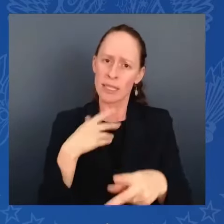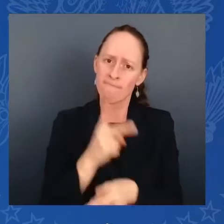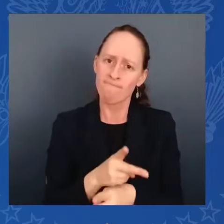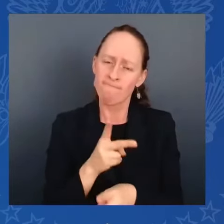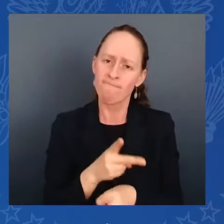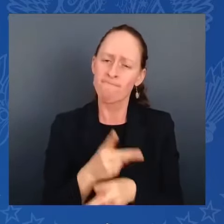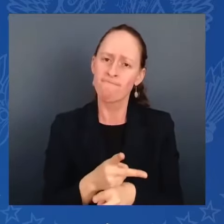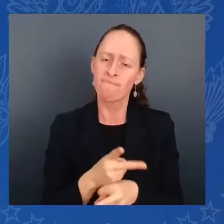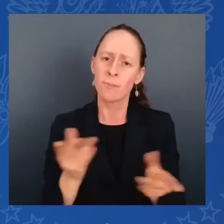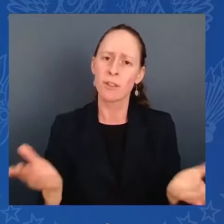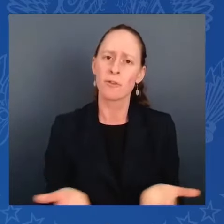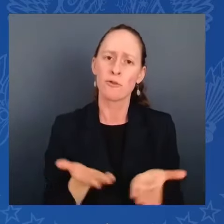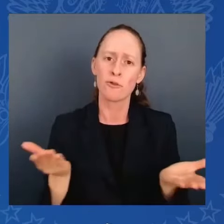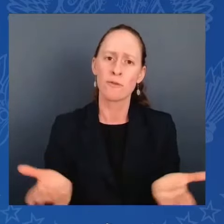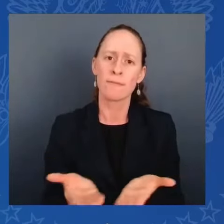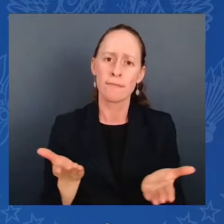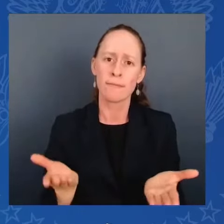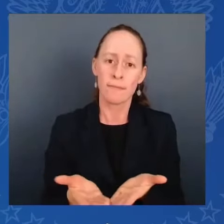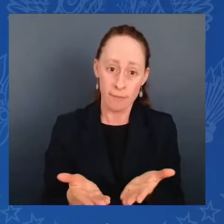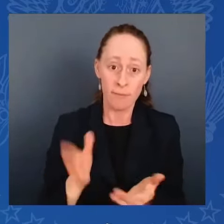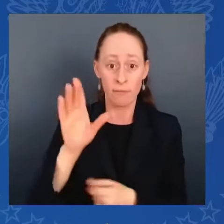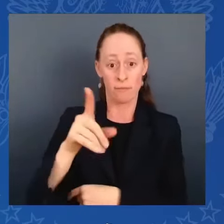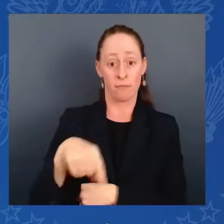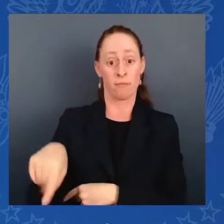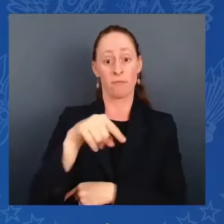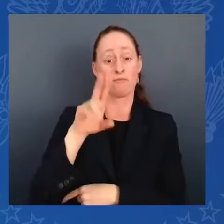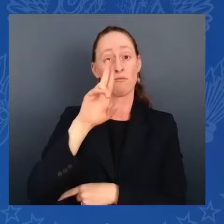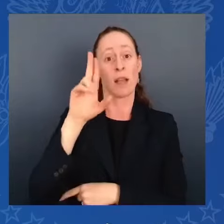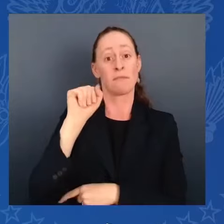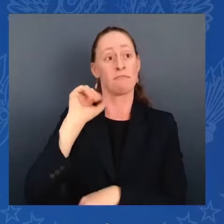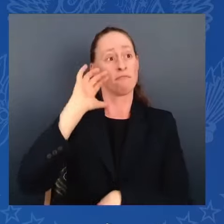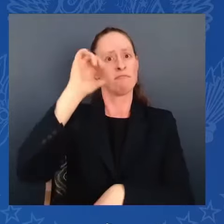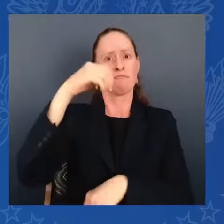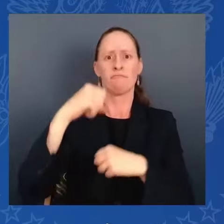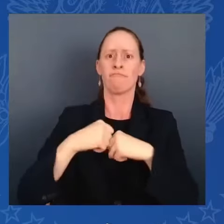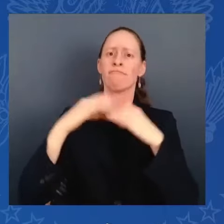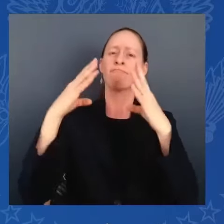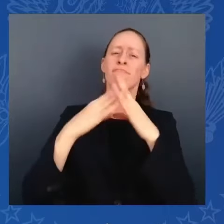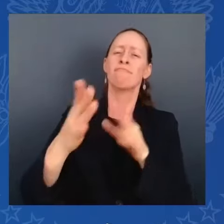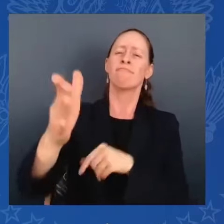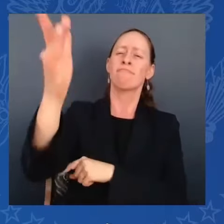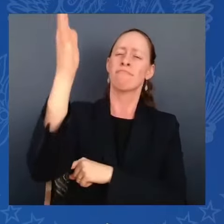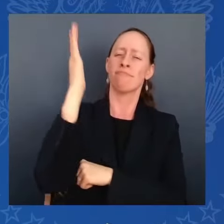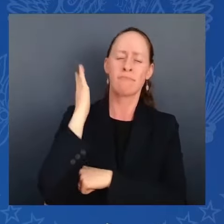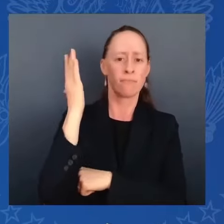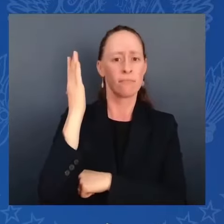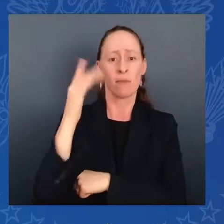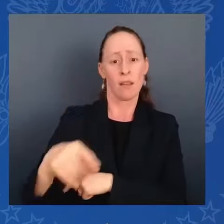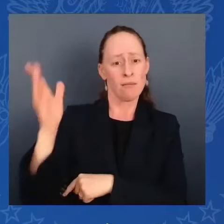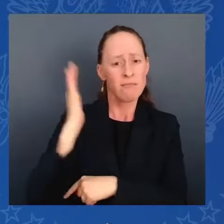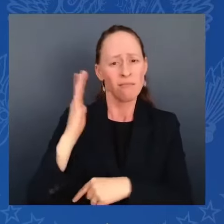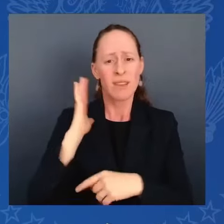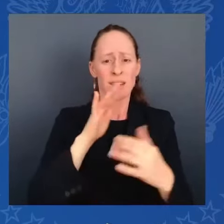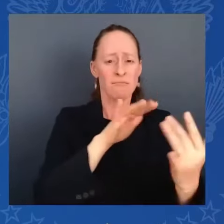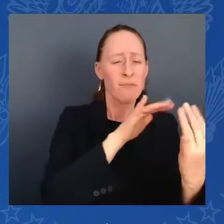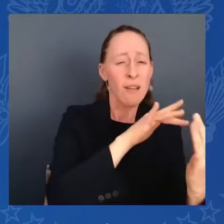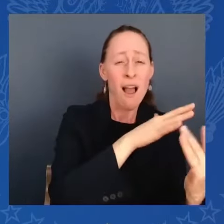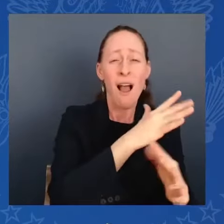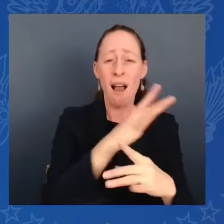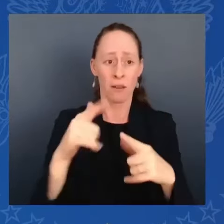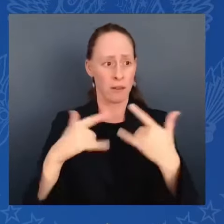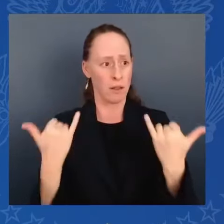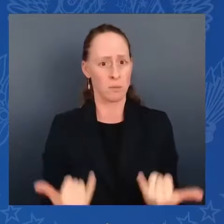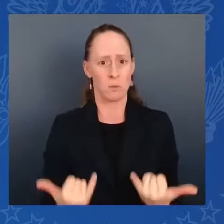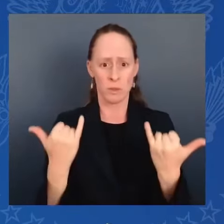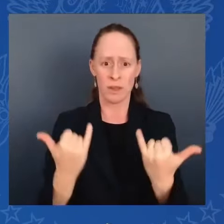founding, that's given life to the very idea of America. On this day, I think it's important to remember, America is